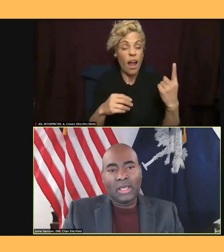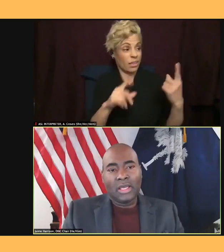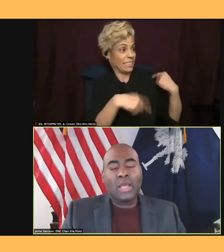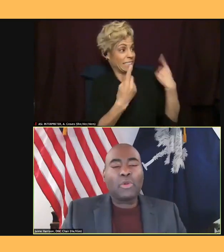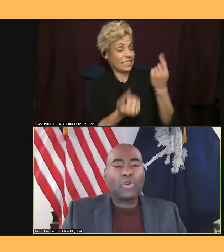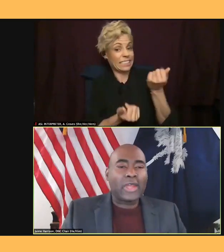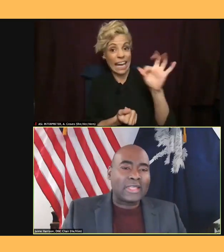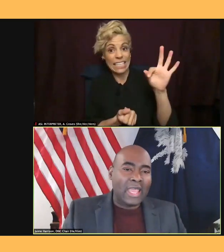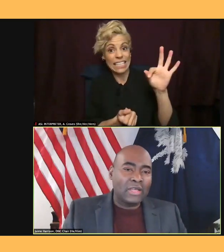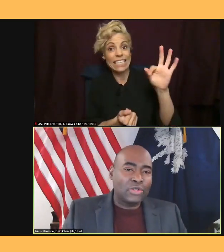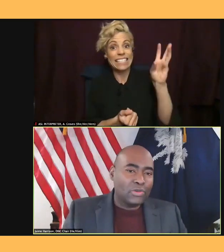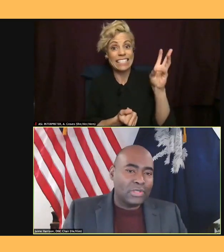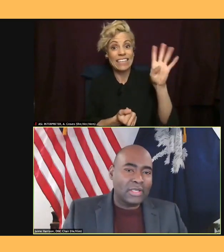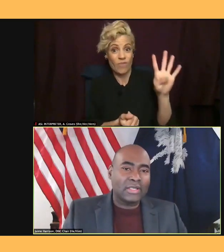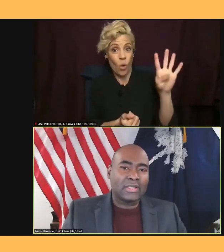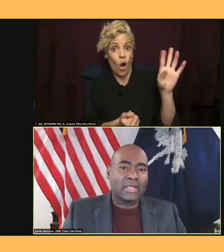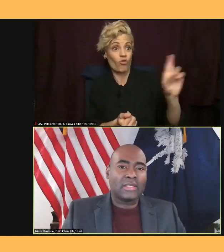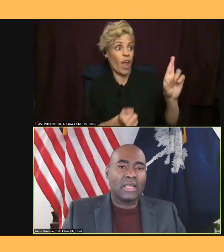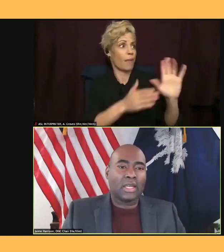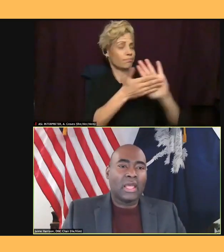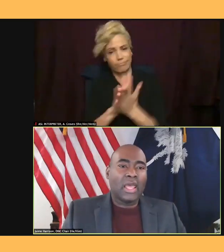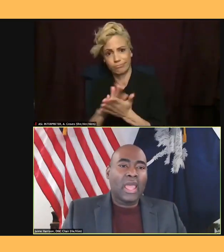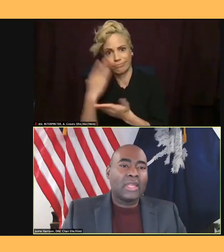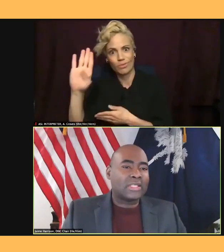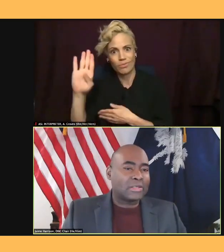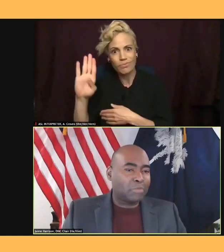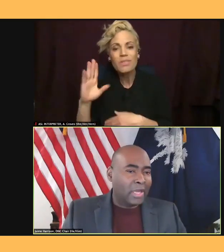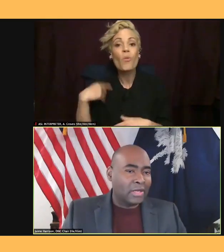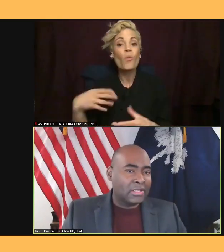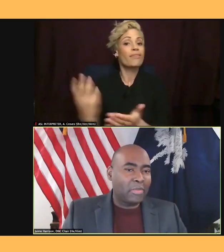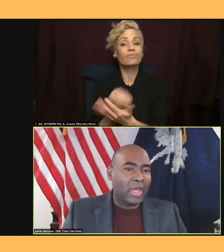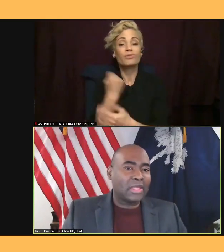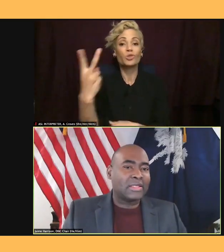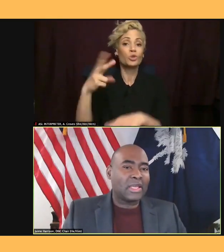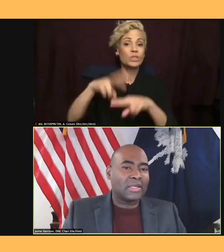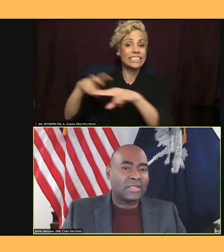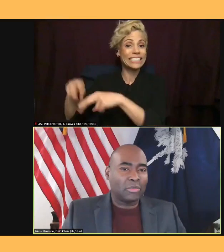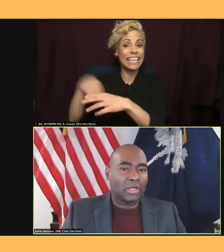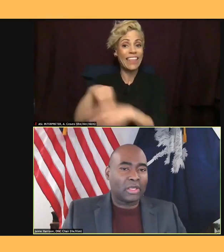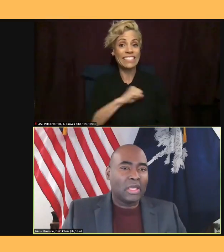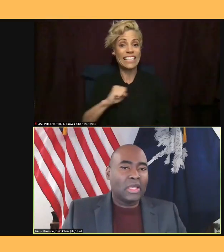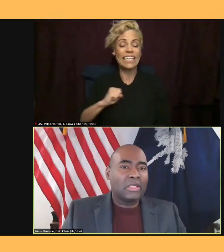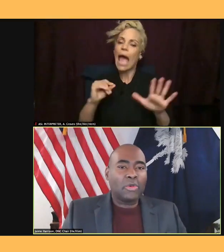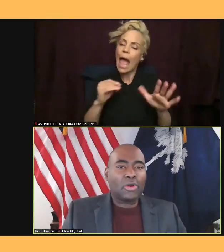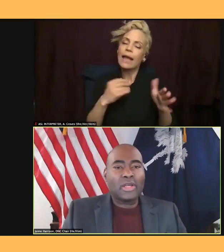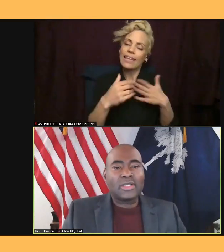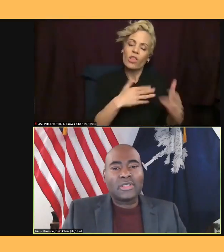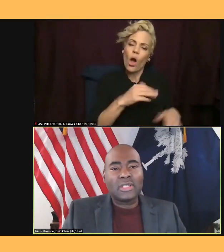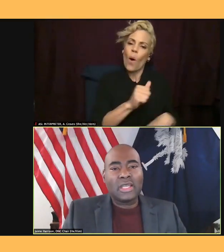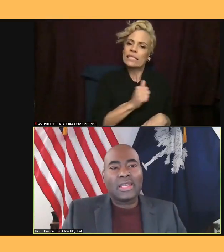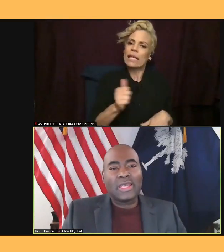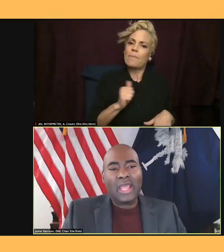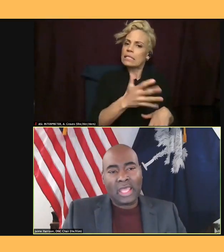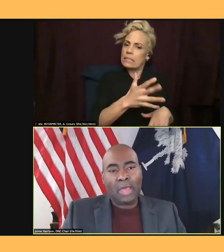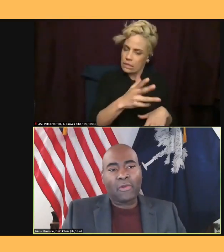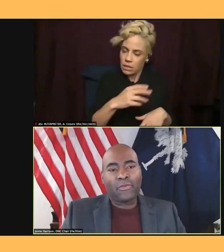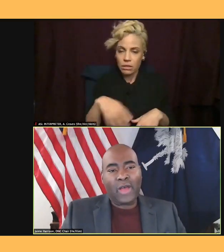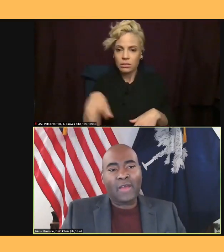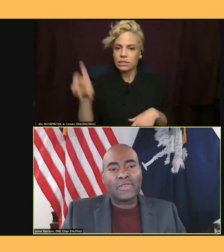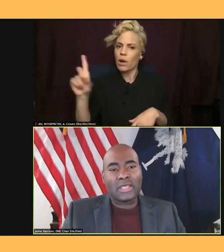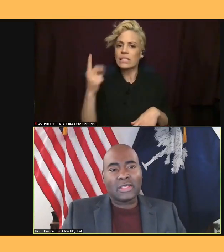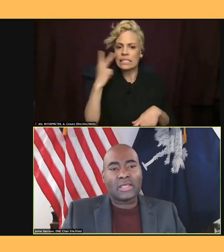gained two seats in the State Senate. And despite our setback in the State Assembly, Democrats have seen a net gain of five seats